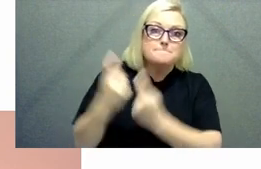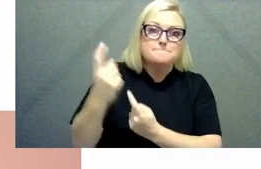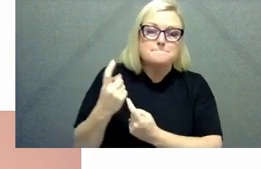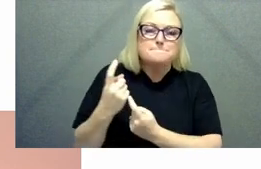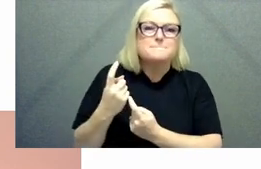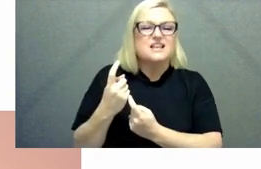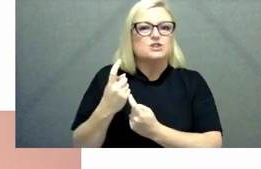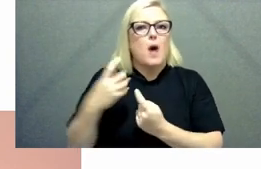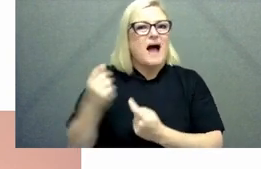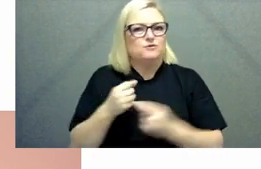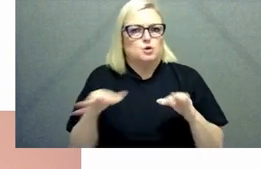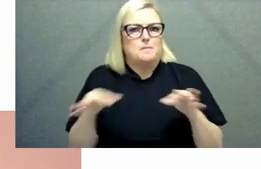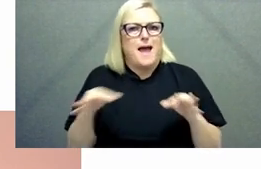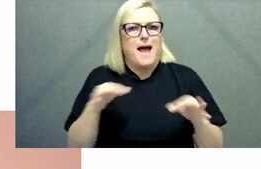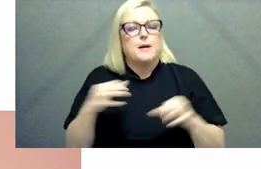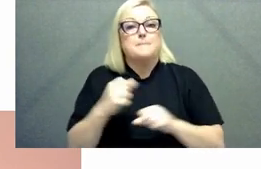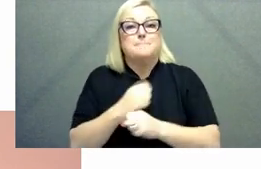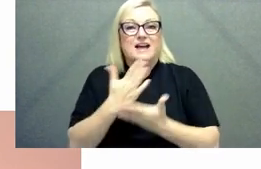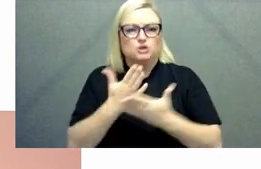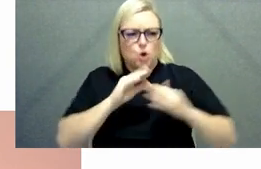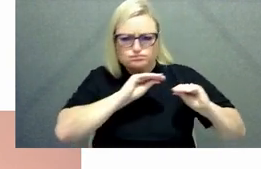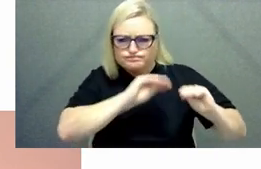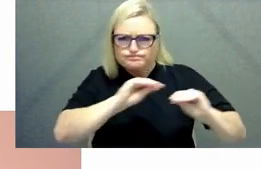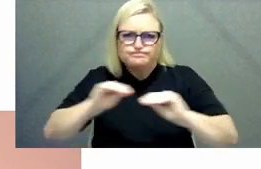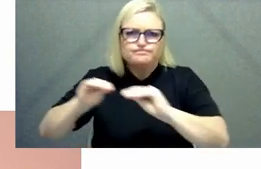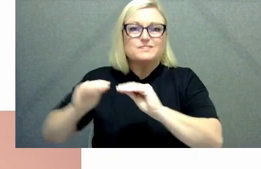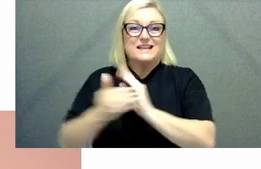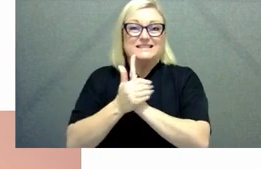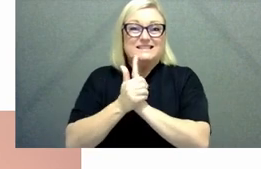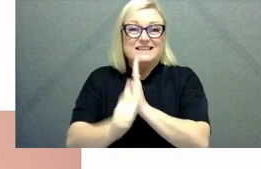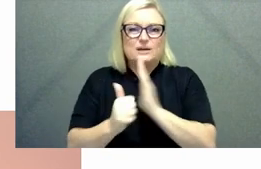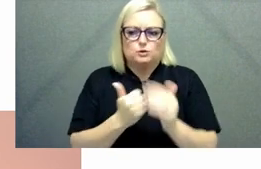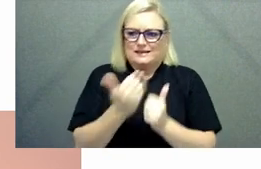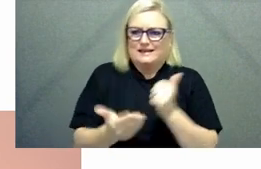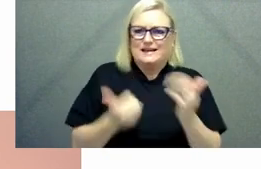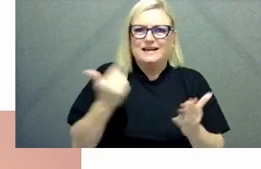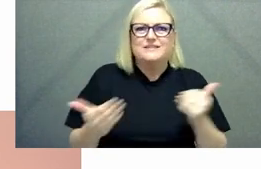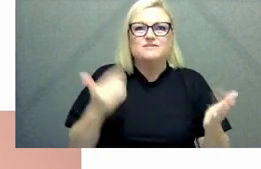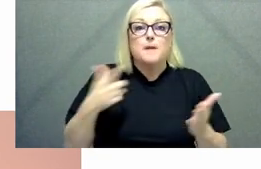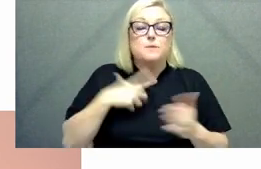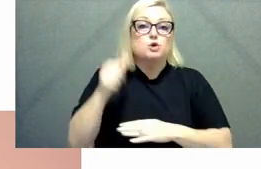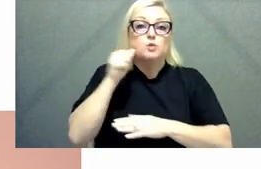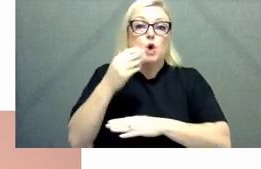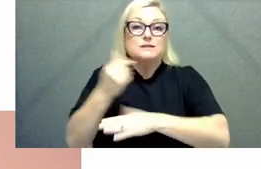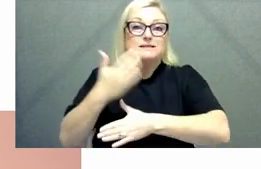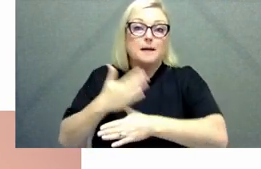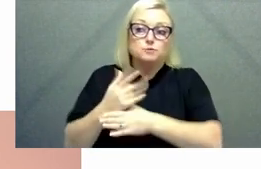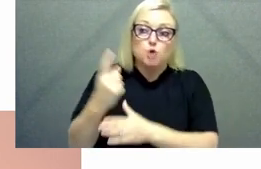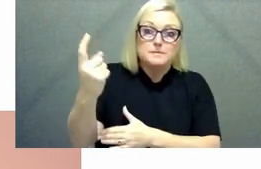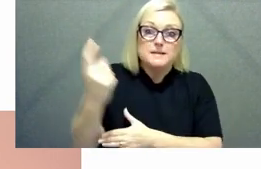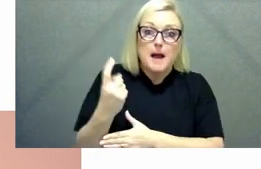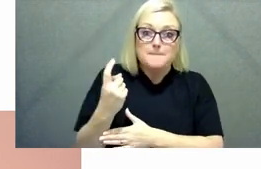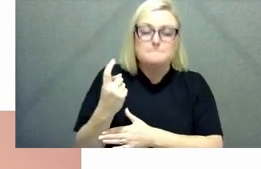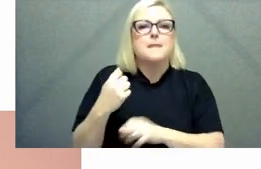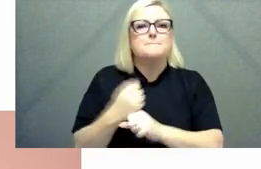specialist expertise in domains that we know are coming are in demand but also lift the core to make sure strengthen